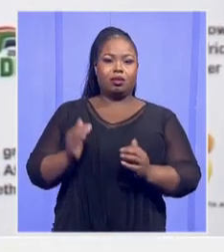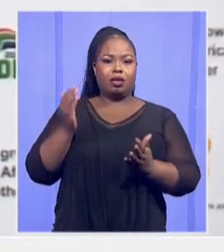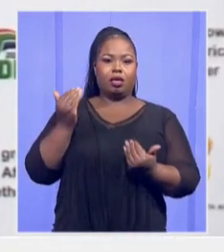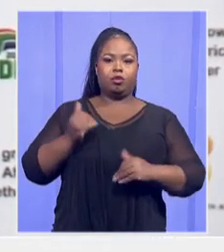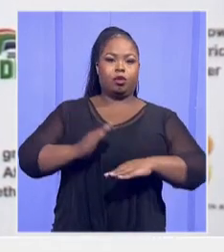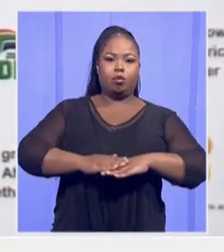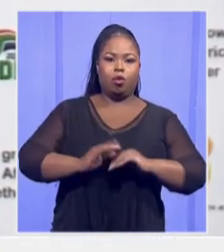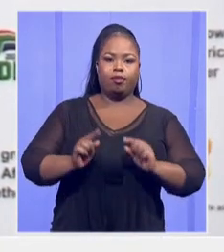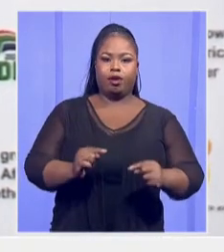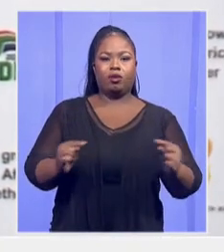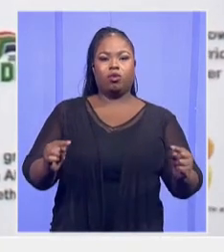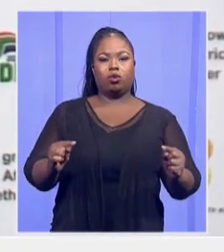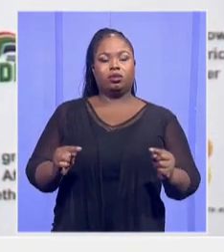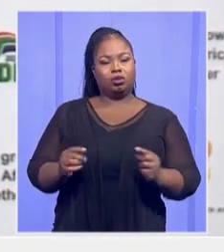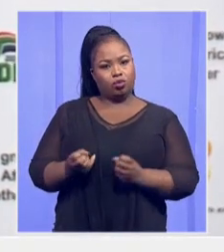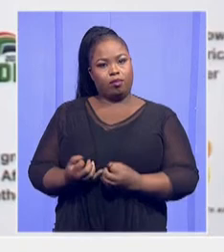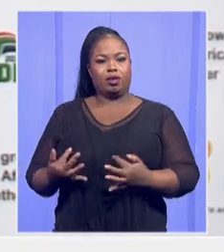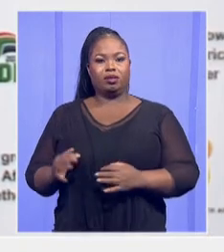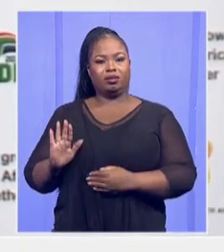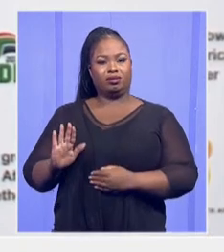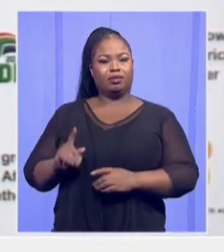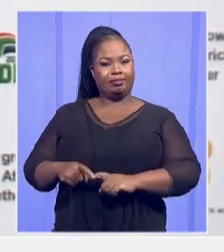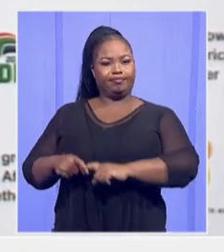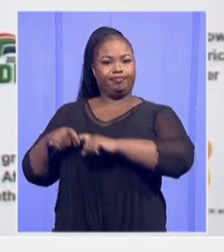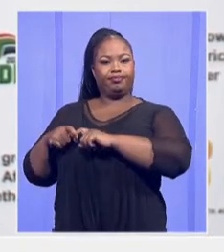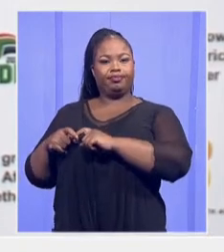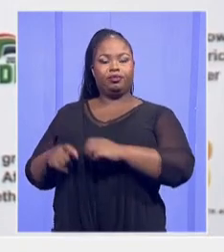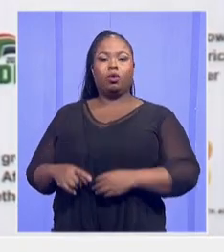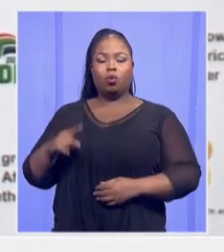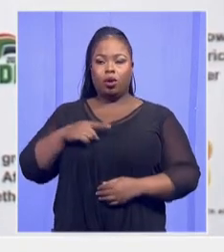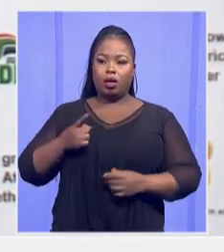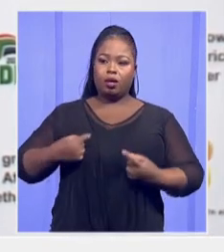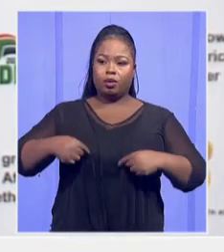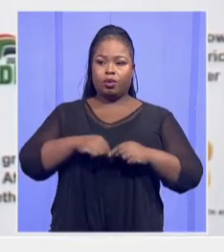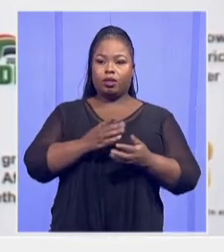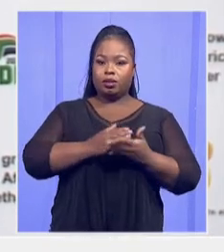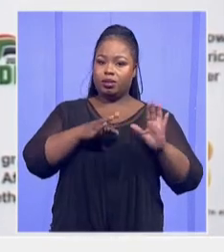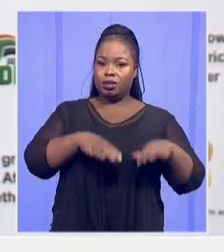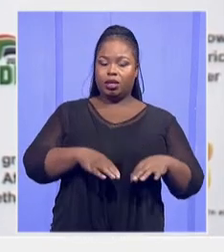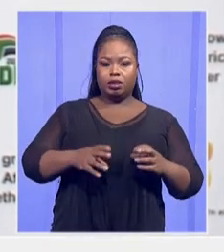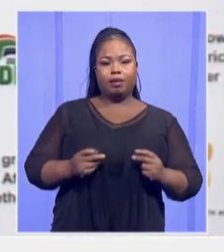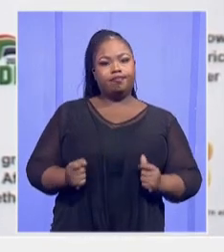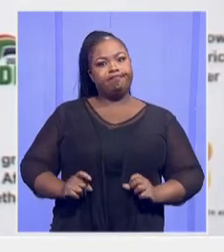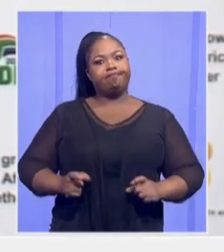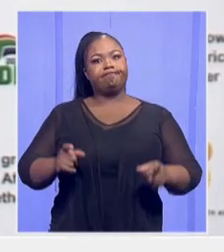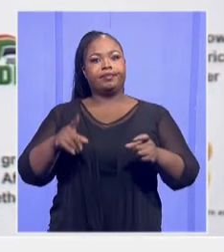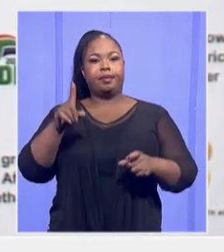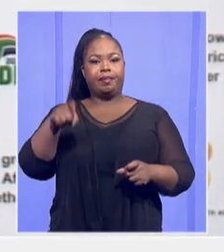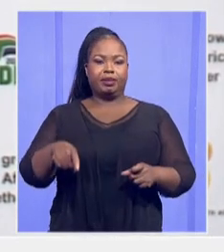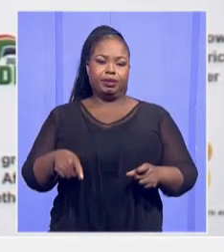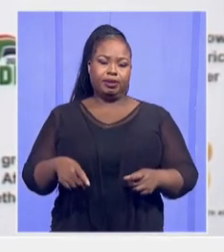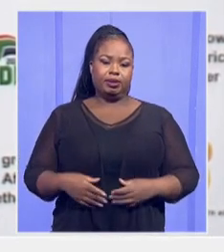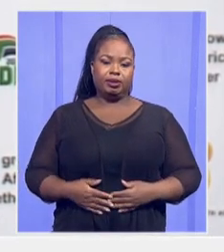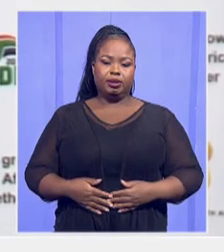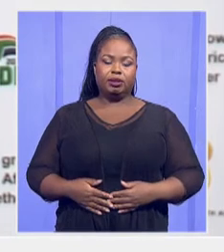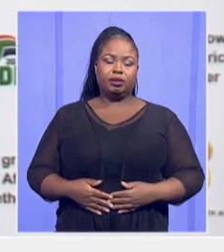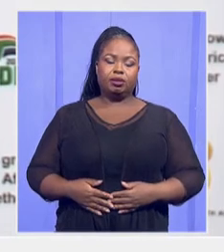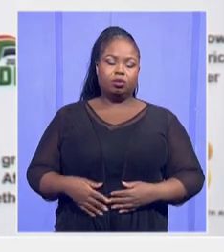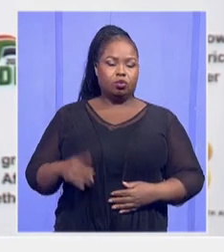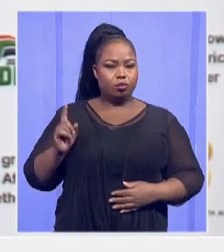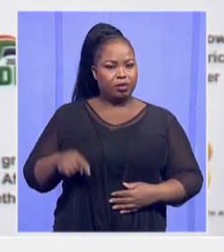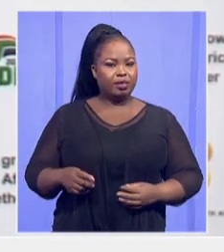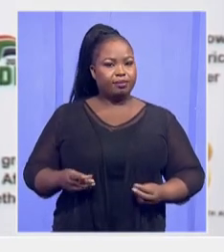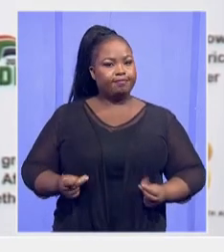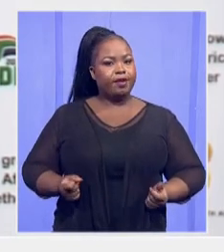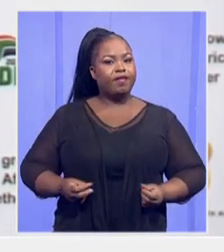of urgency prevails across the entire sector that we should move with a greater speed